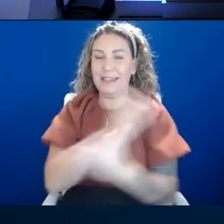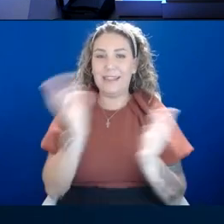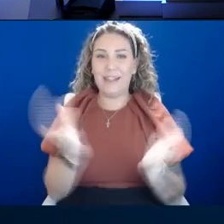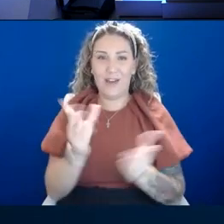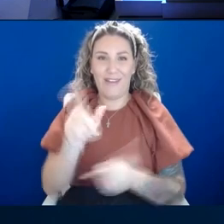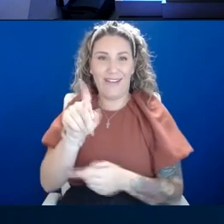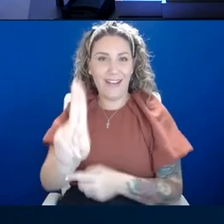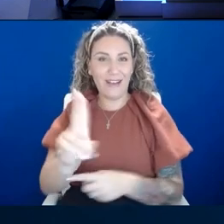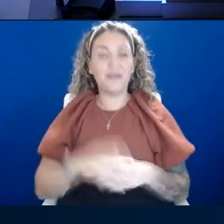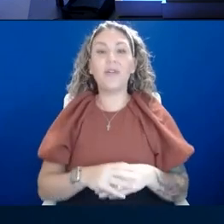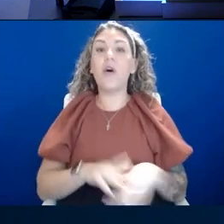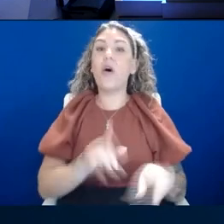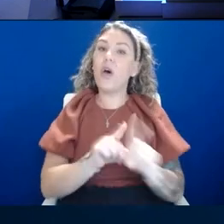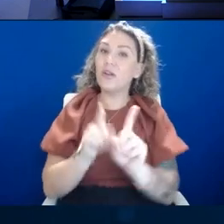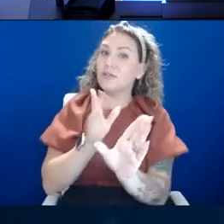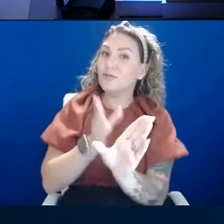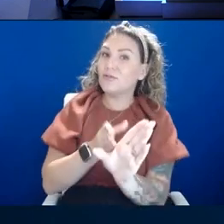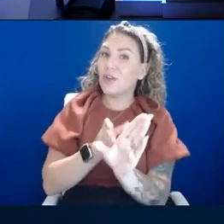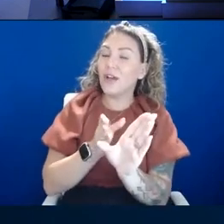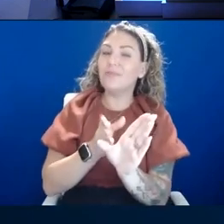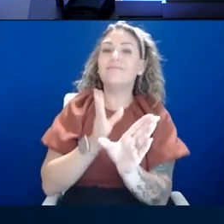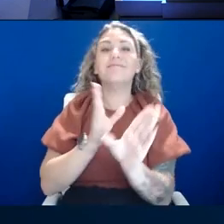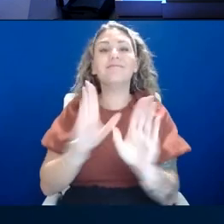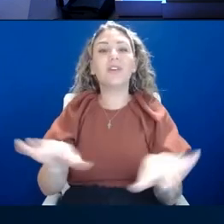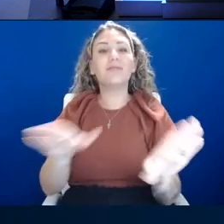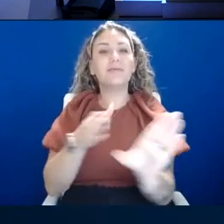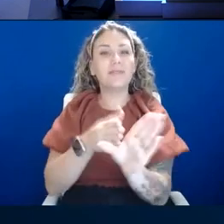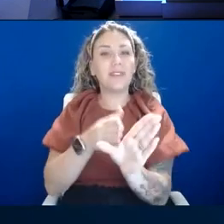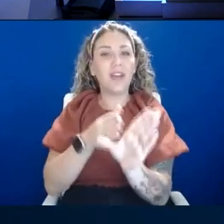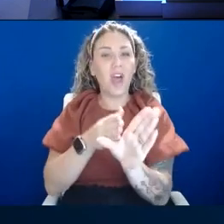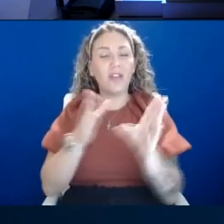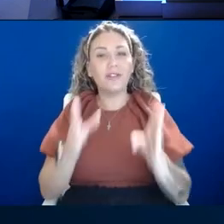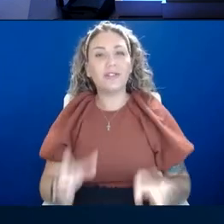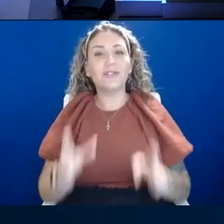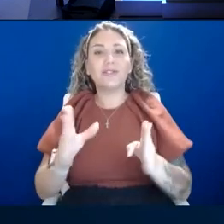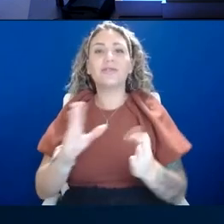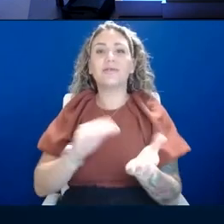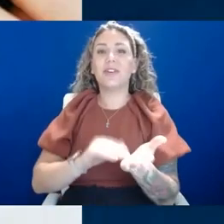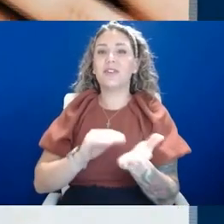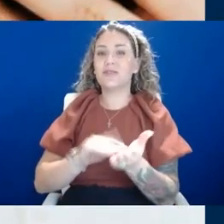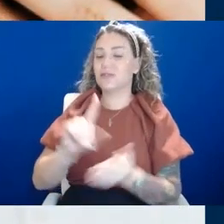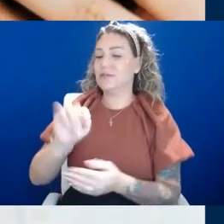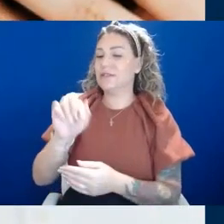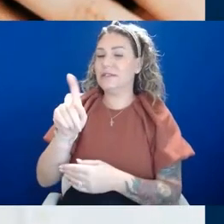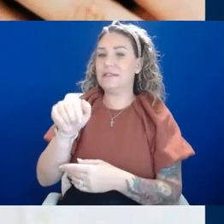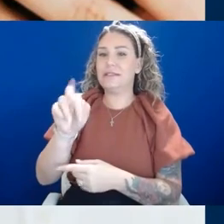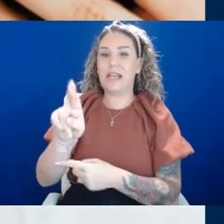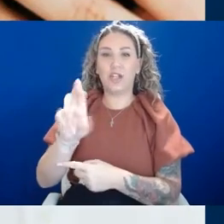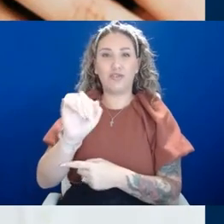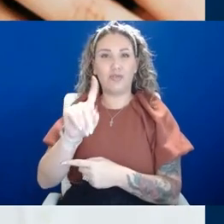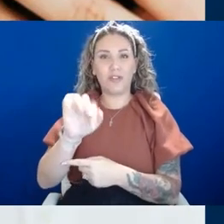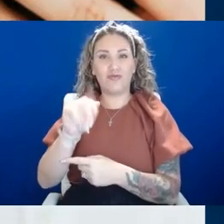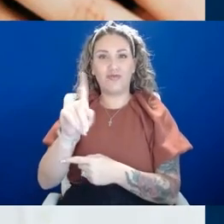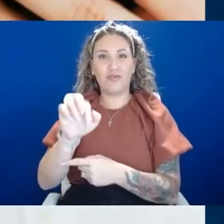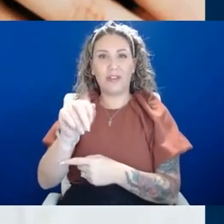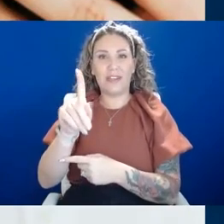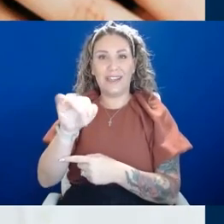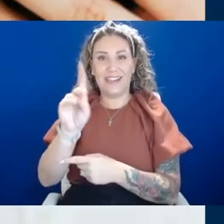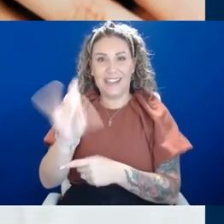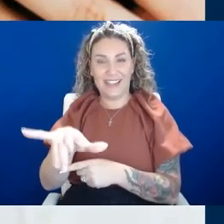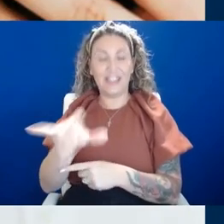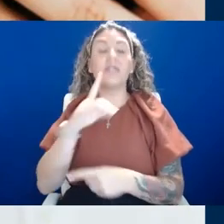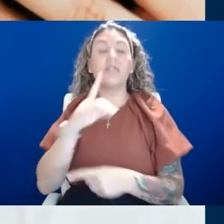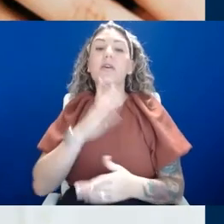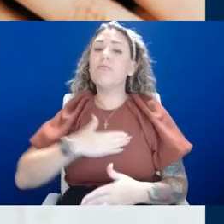child psychologist Dr. Tyler Drege. They are ready to answer your questions, so please get them sent in to us on YouTube, Facebook,